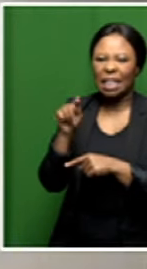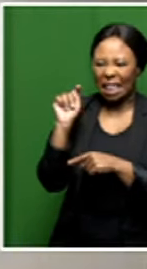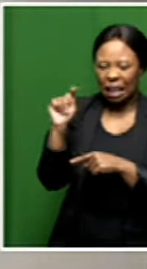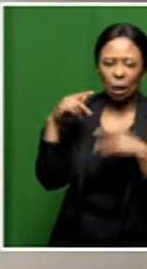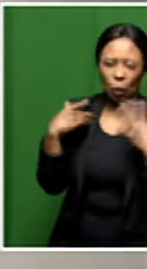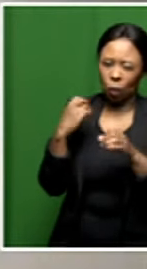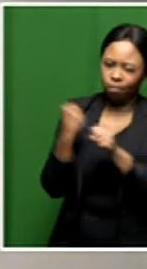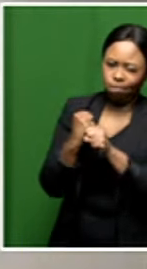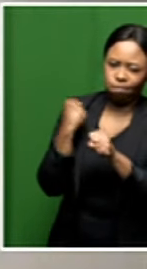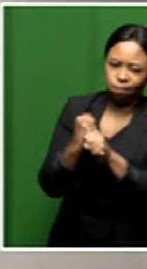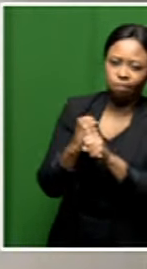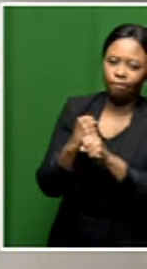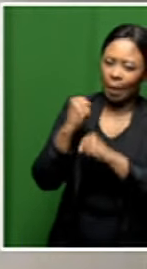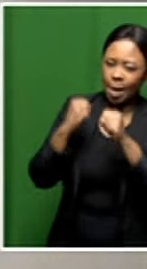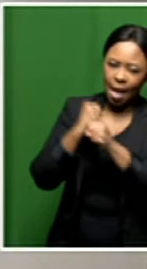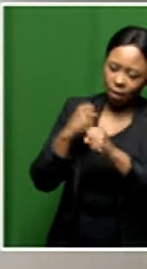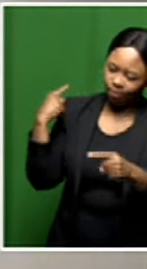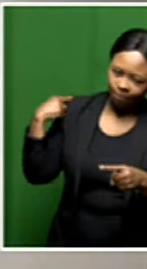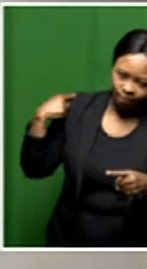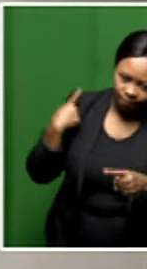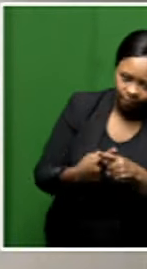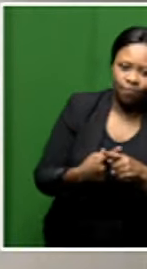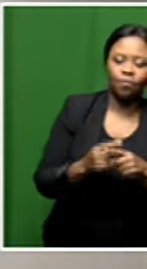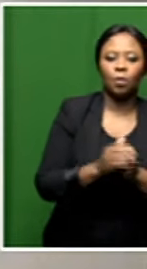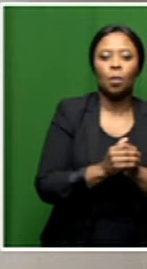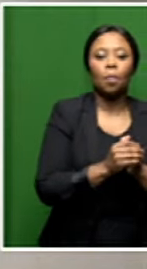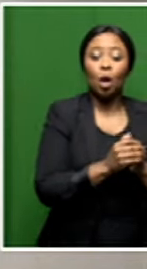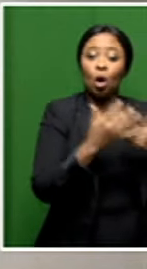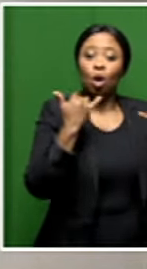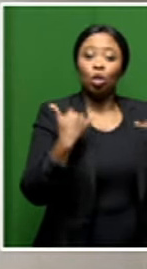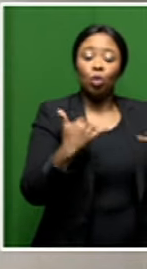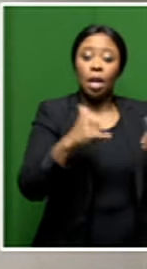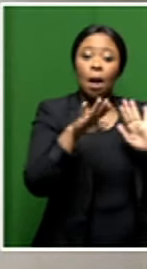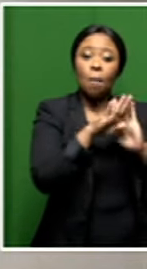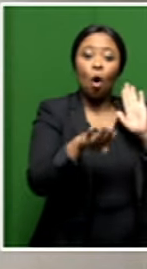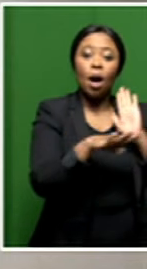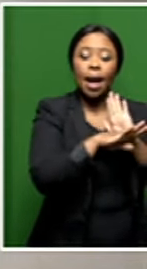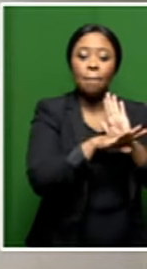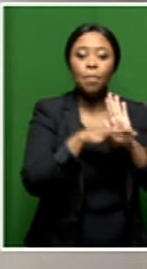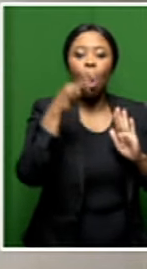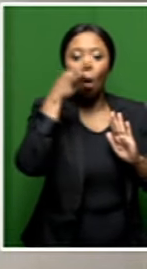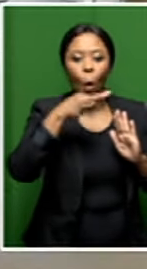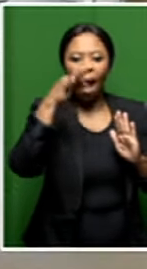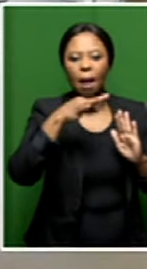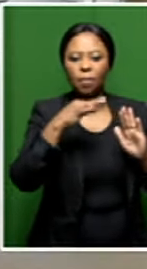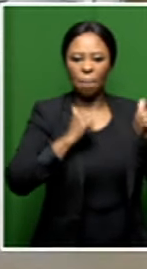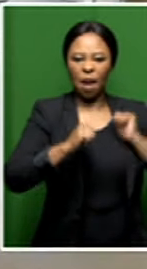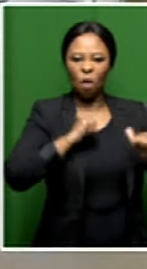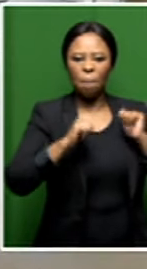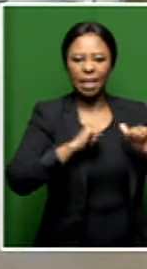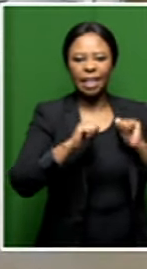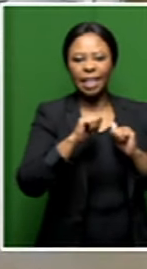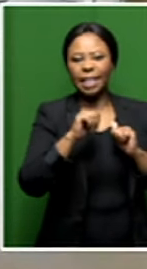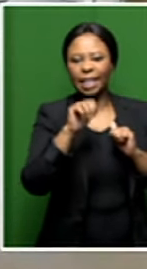actively for all these years. Yeah. Let's talk about today's program. Yakko Mayer's choir performance. Tell us a little bit about that.